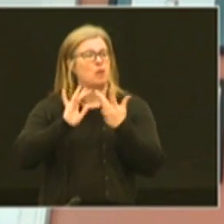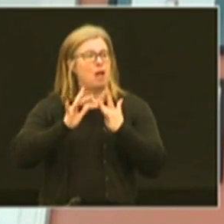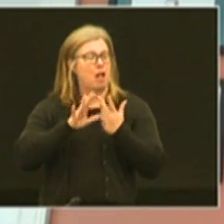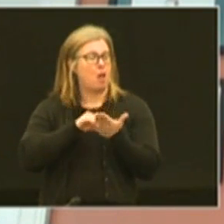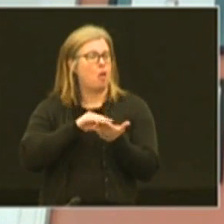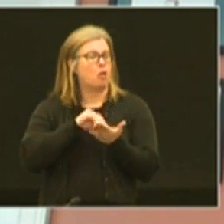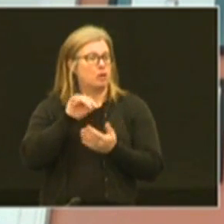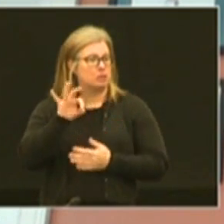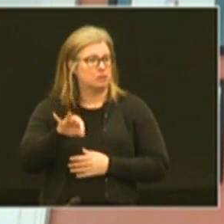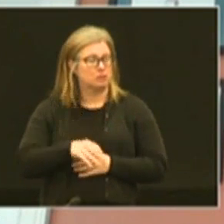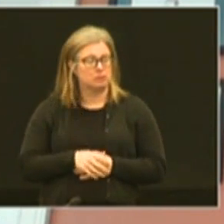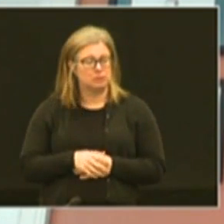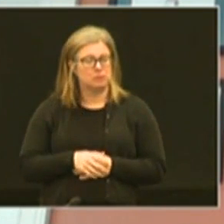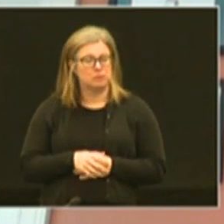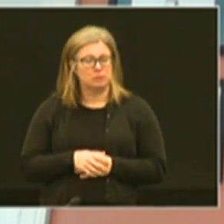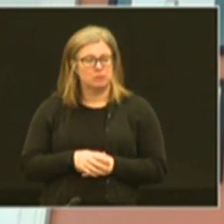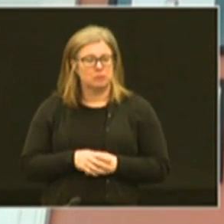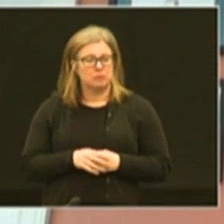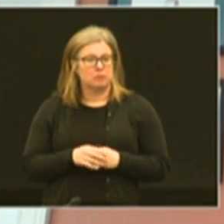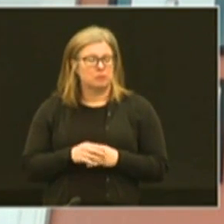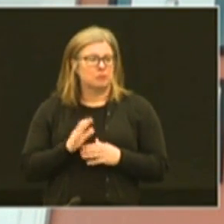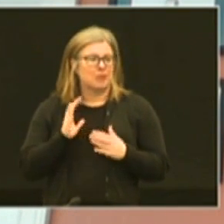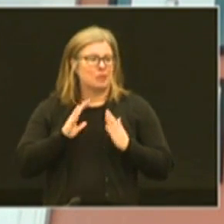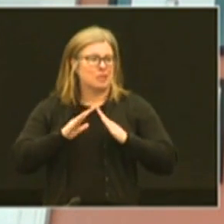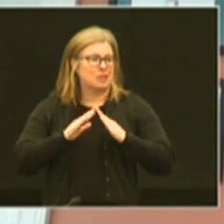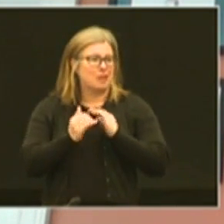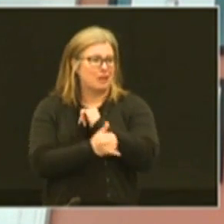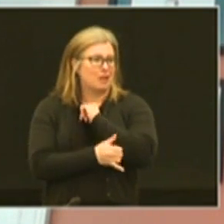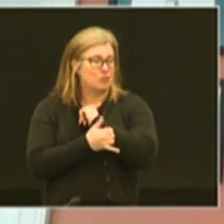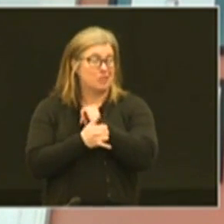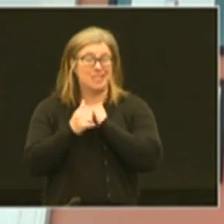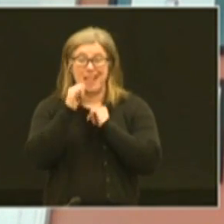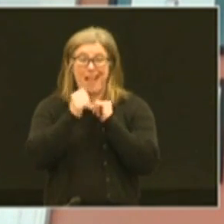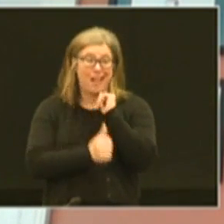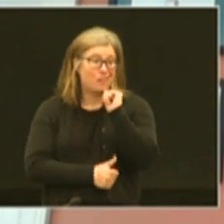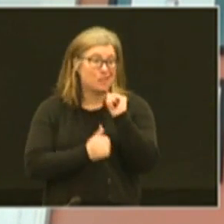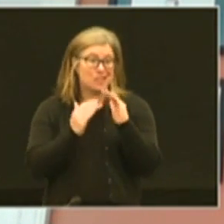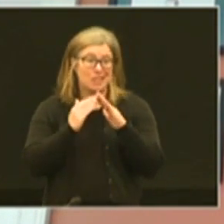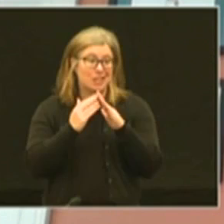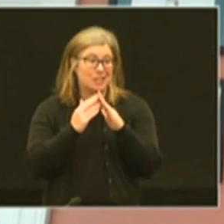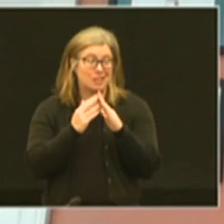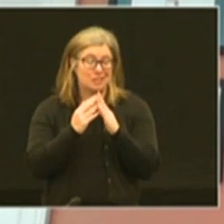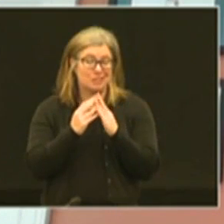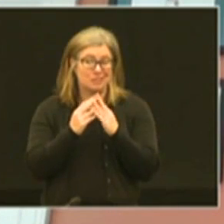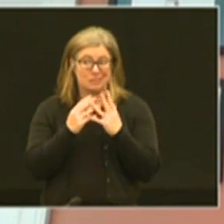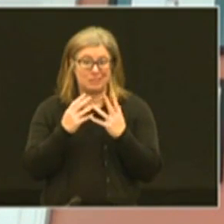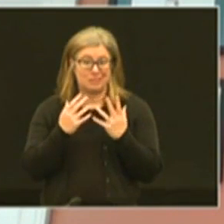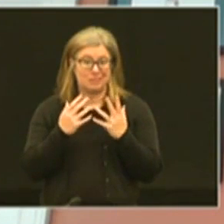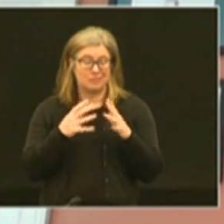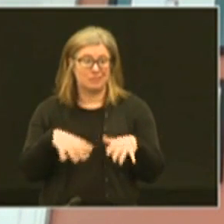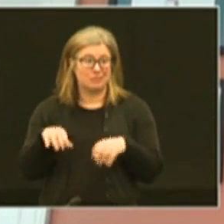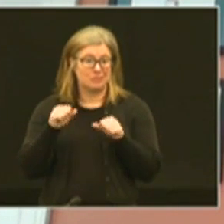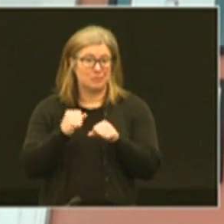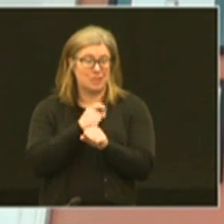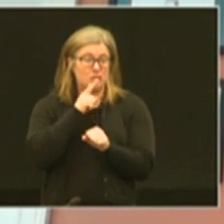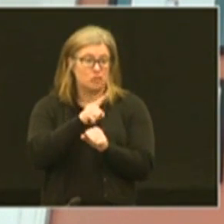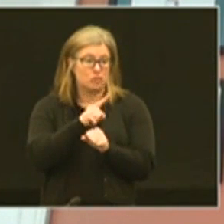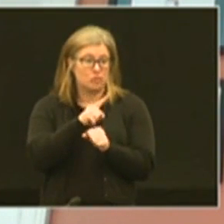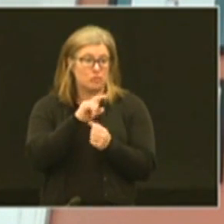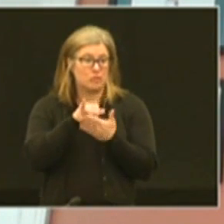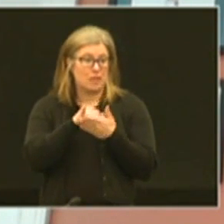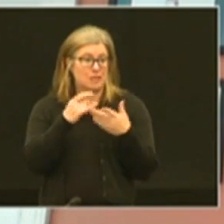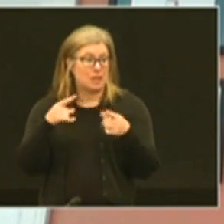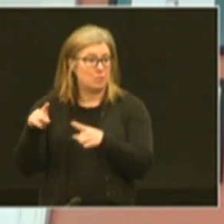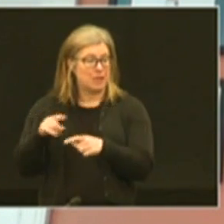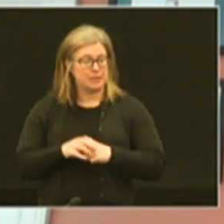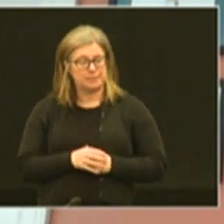learning at this point in time in our city and our country's history because not every city has taken the steps to make sure that that has